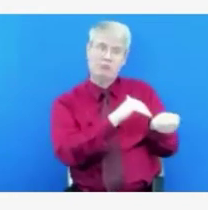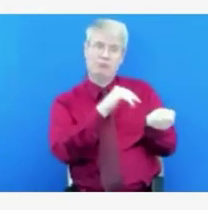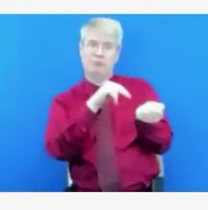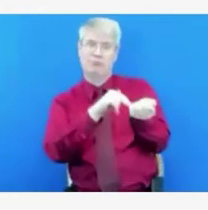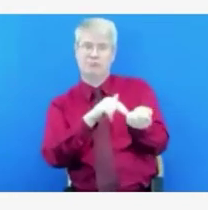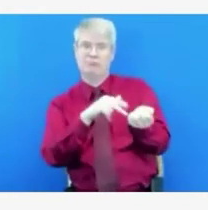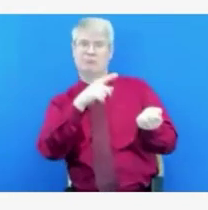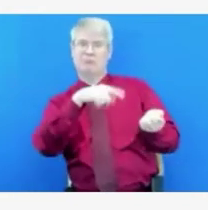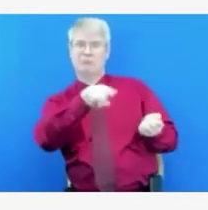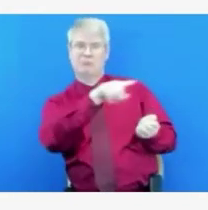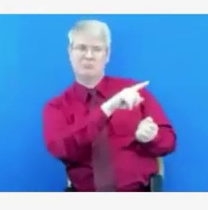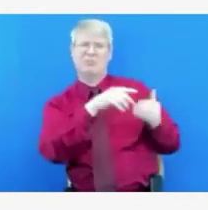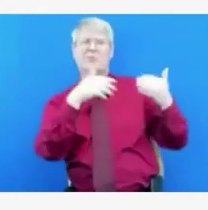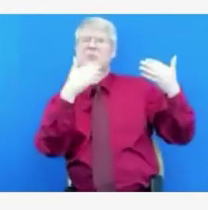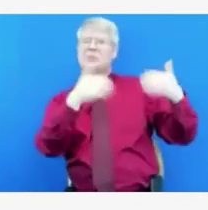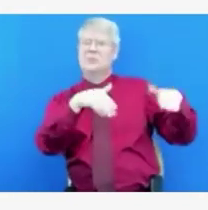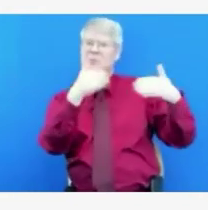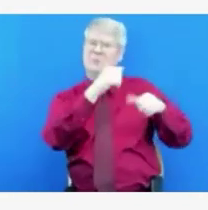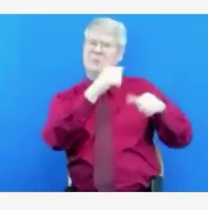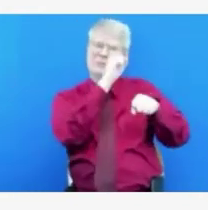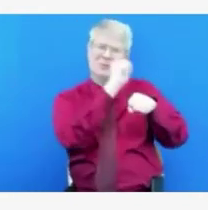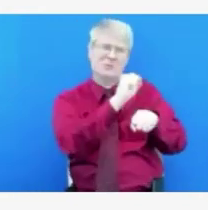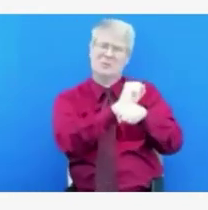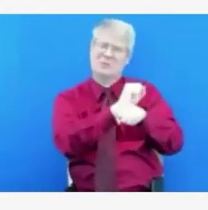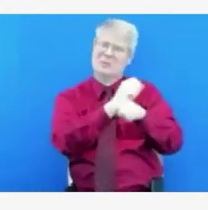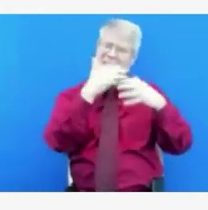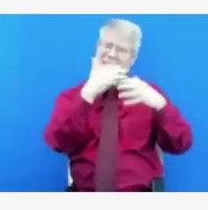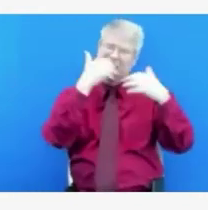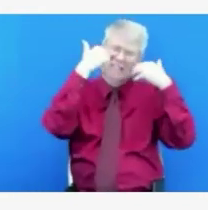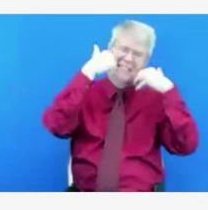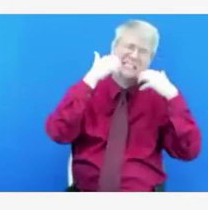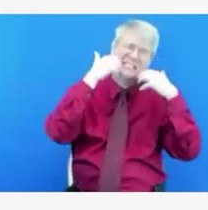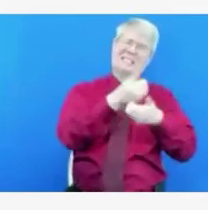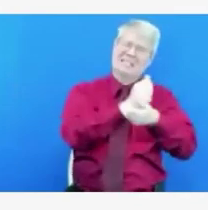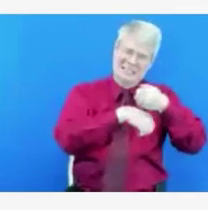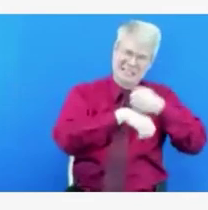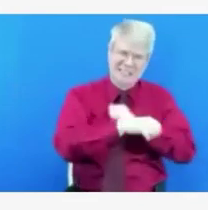worker that you know. They deserve it, and they deserve our respect and our thanks.